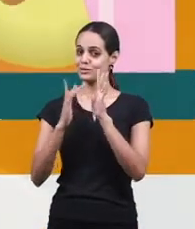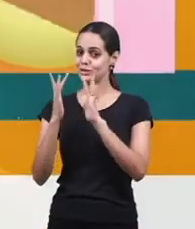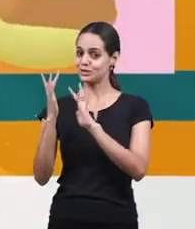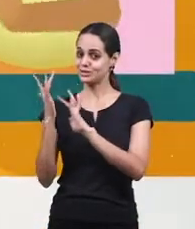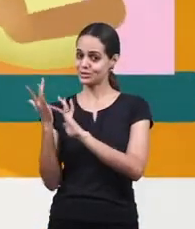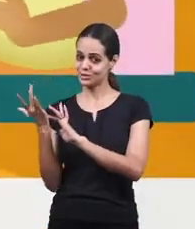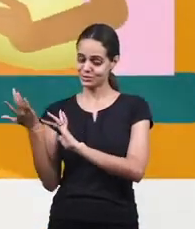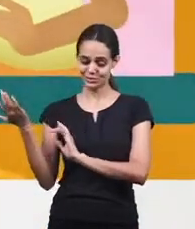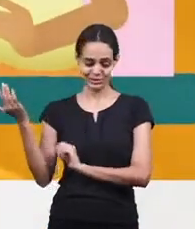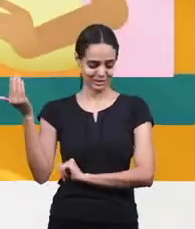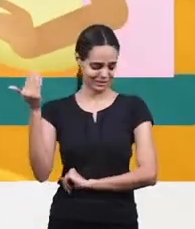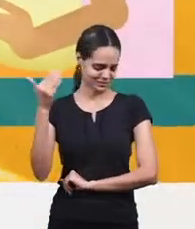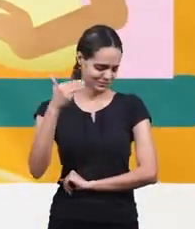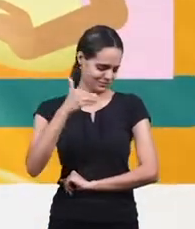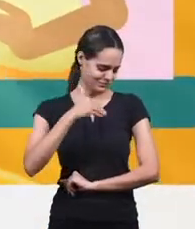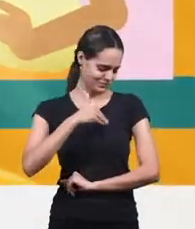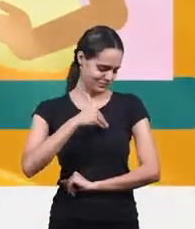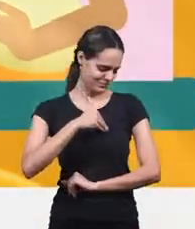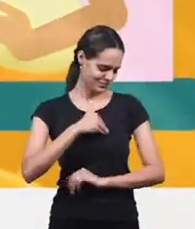his home in my heart